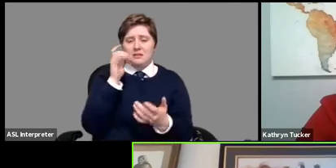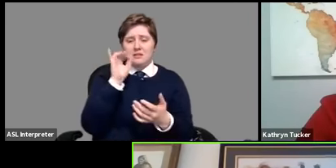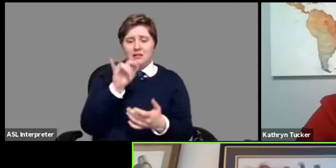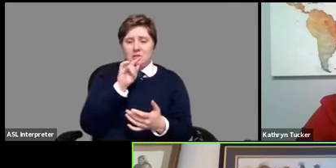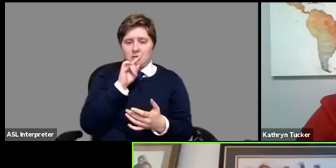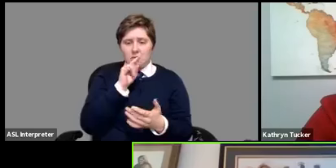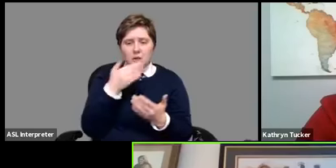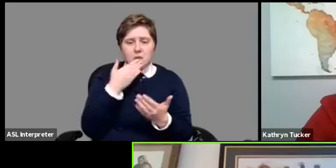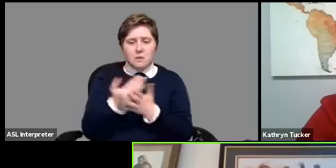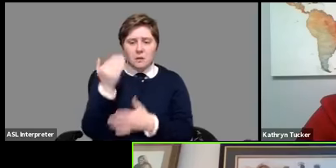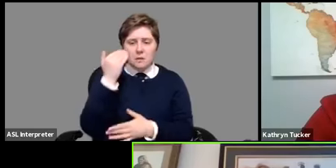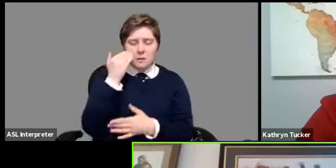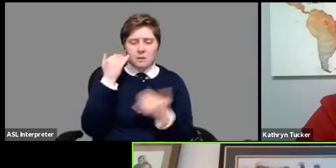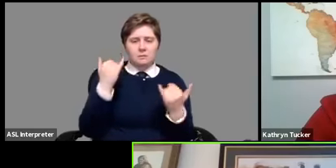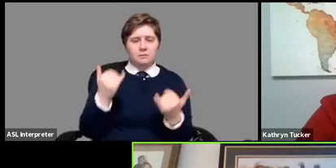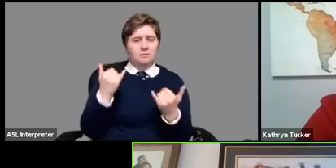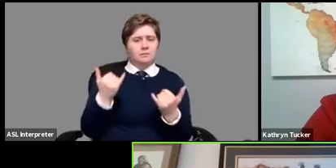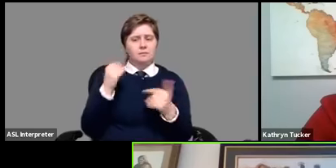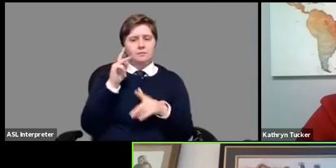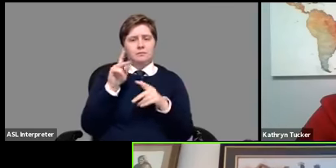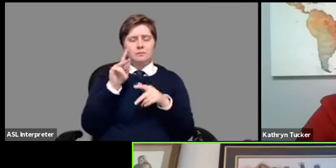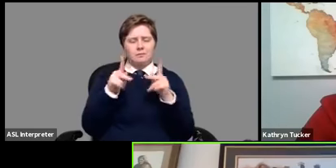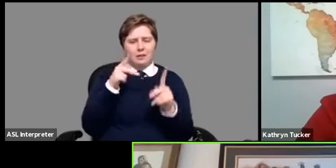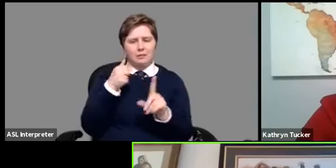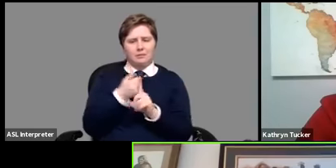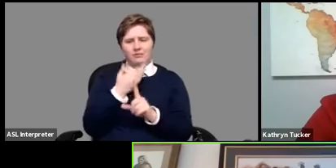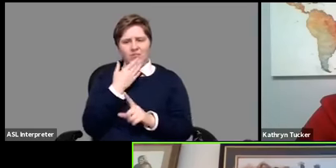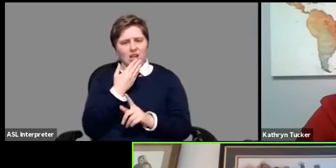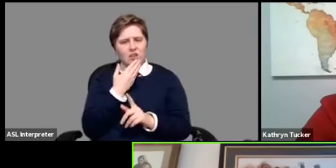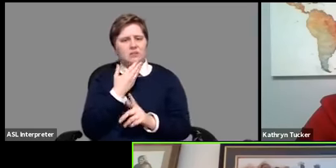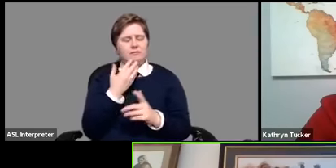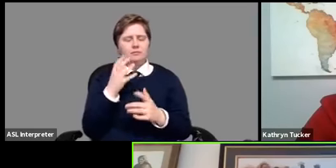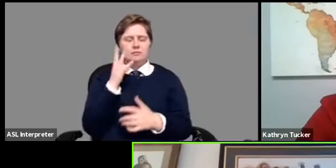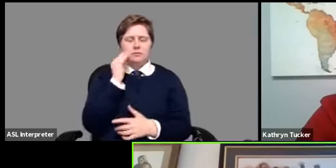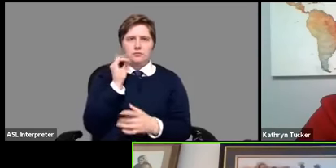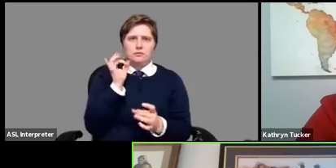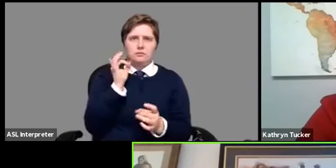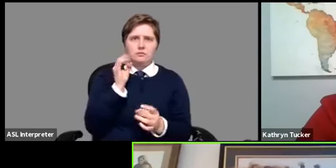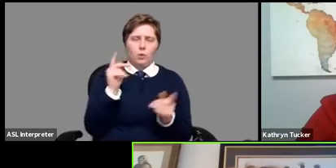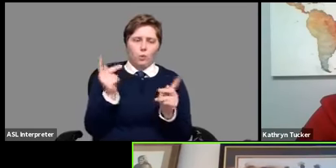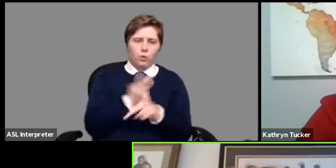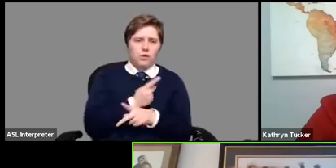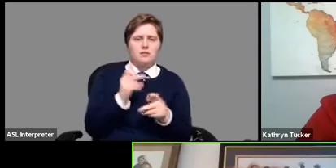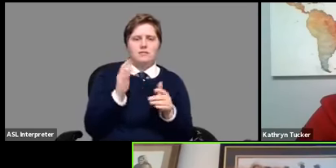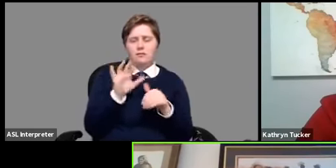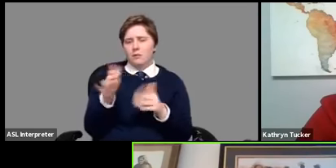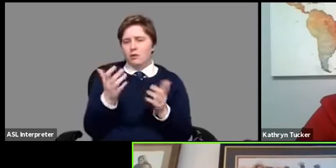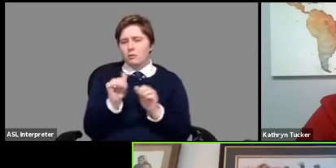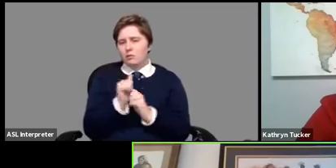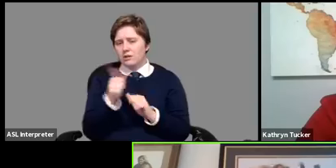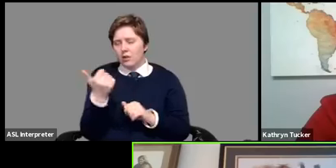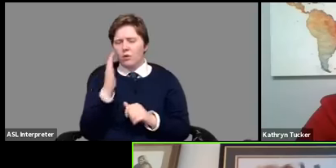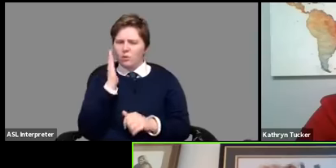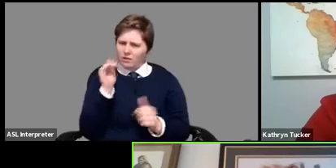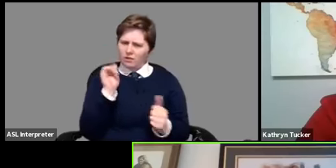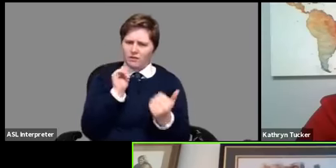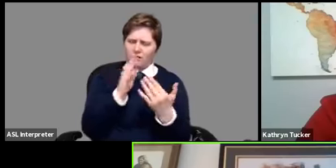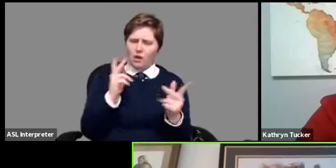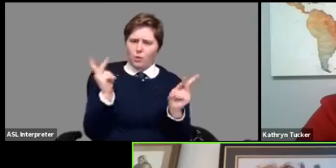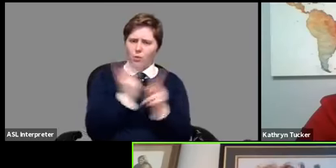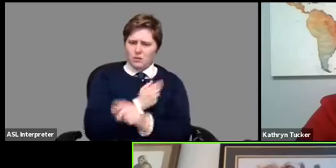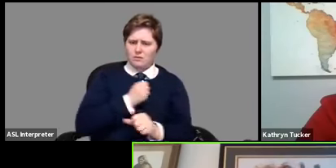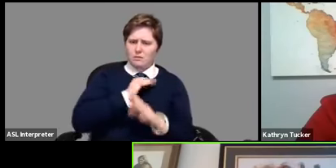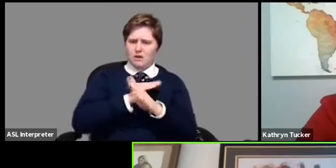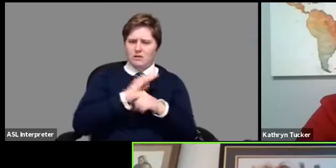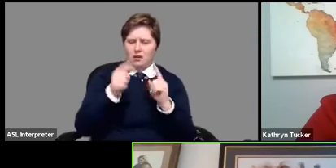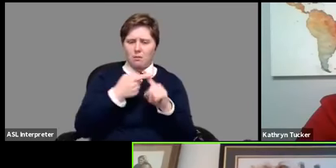well known at this point that people of color are suffering more than others will they face increased barriers when it comes to things